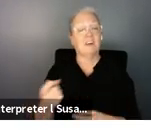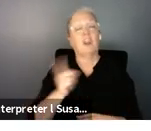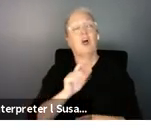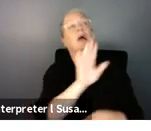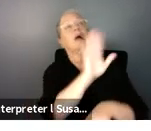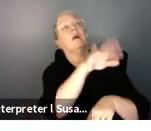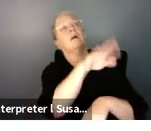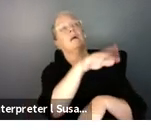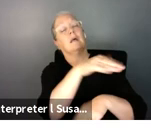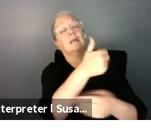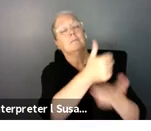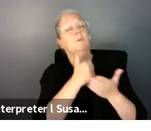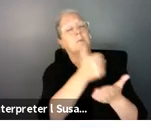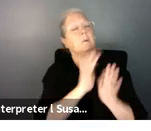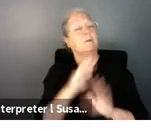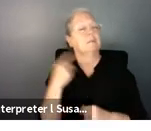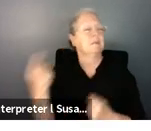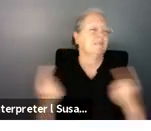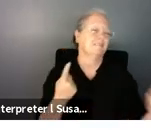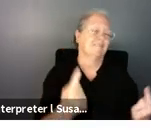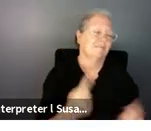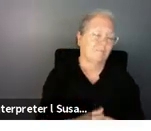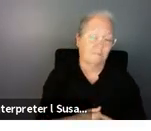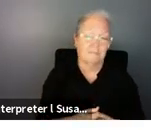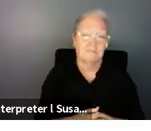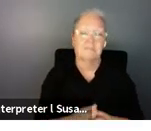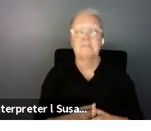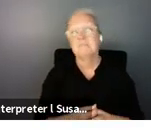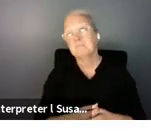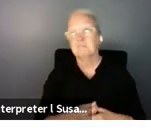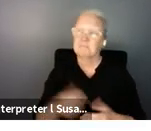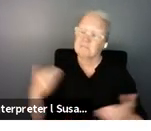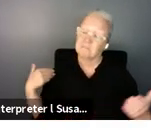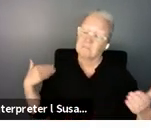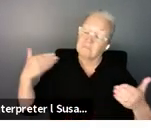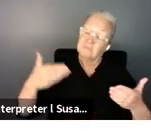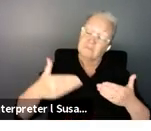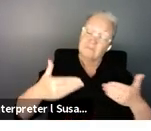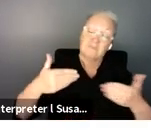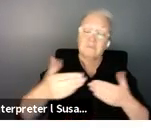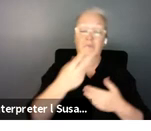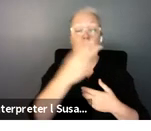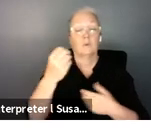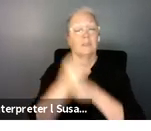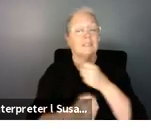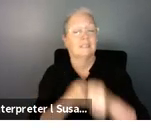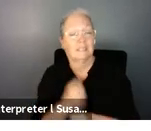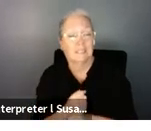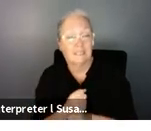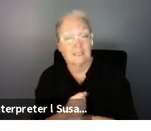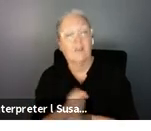others so in the last 20 years and more there's been a great expansion in the care work sector